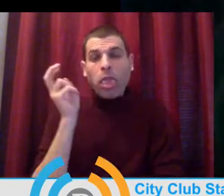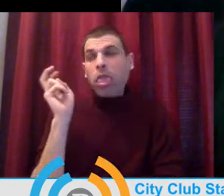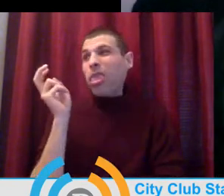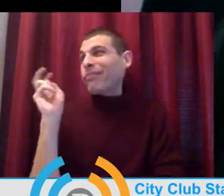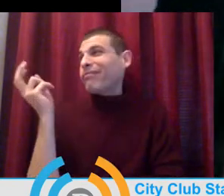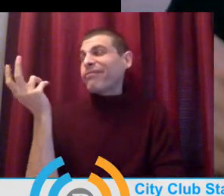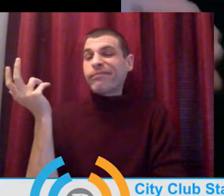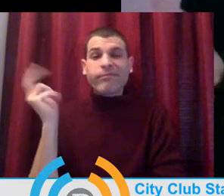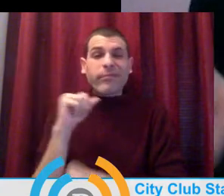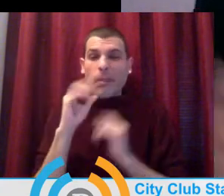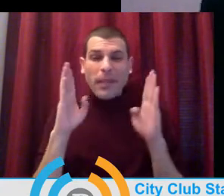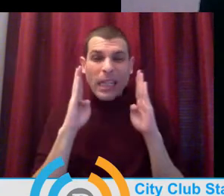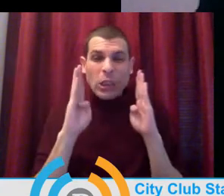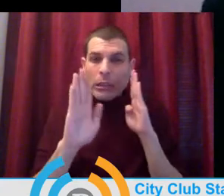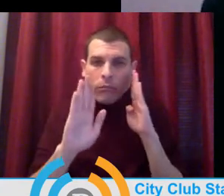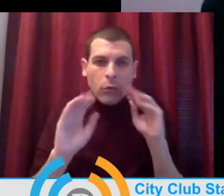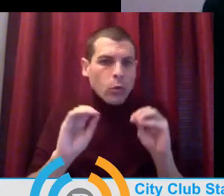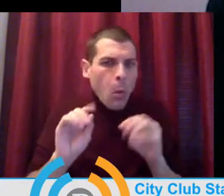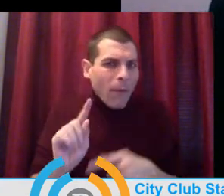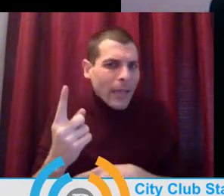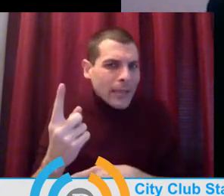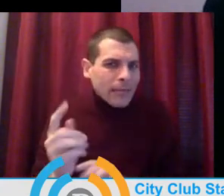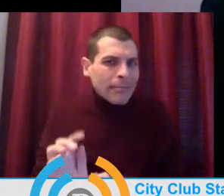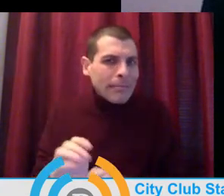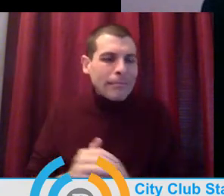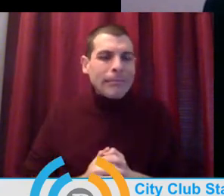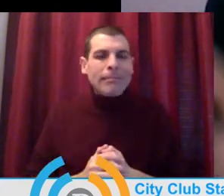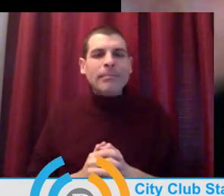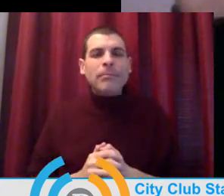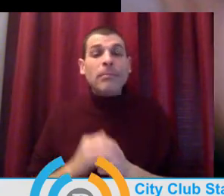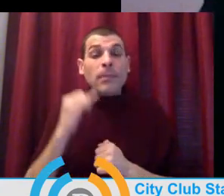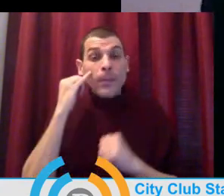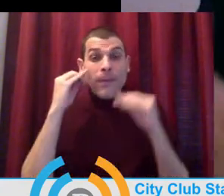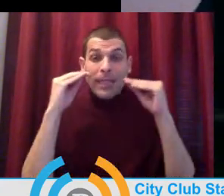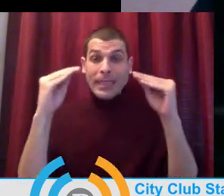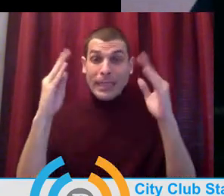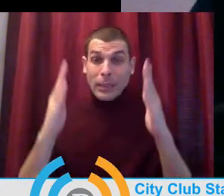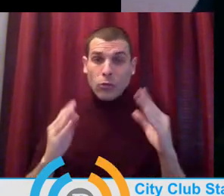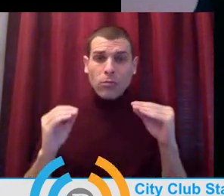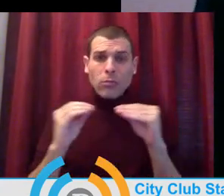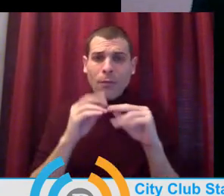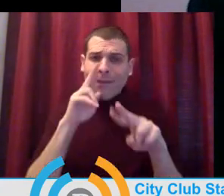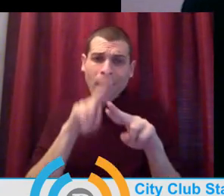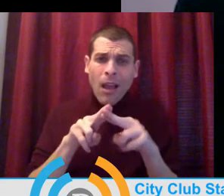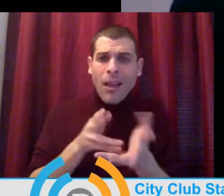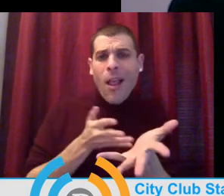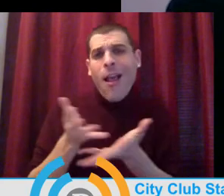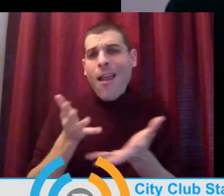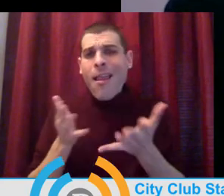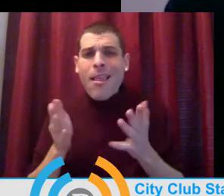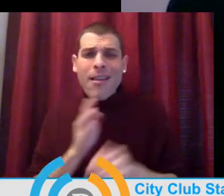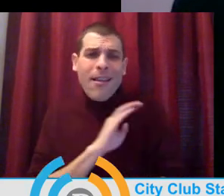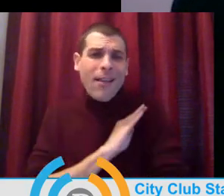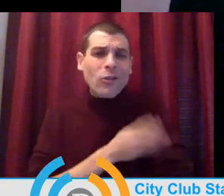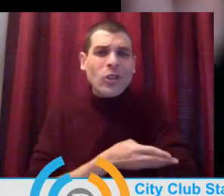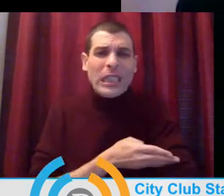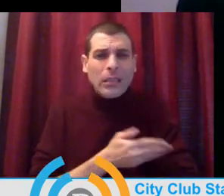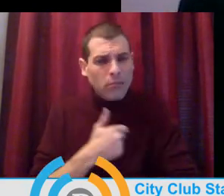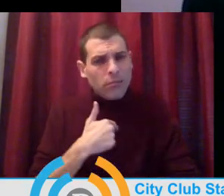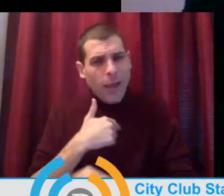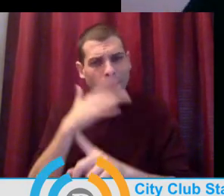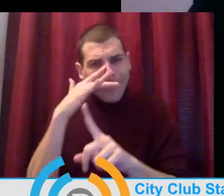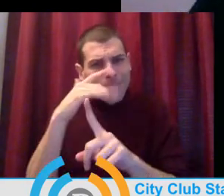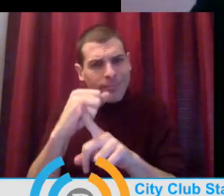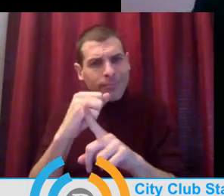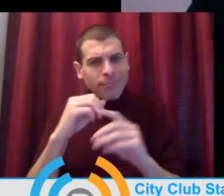I feel like I would learn so much better if the teaching is more fun and energetic. It would also